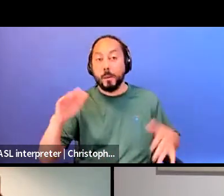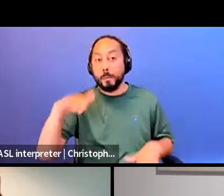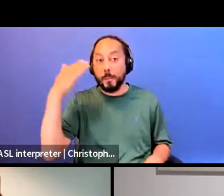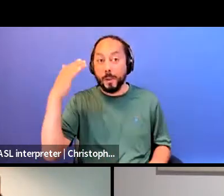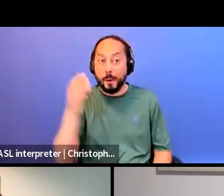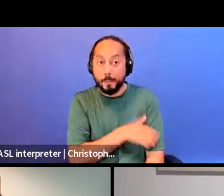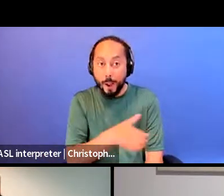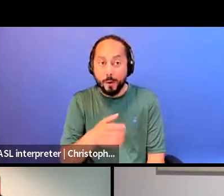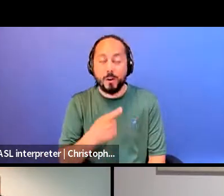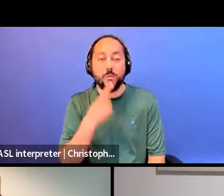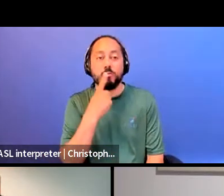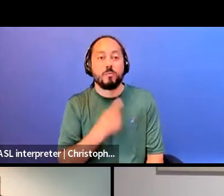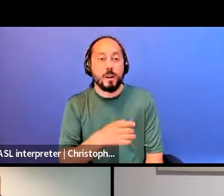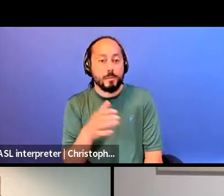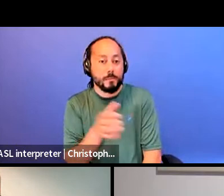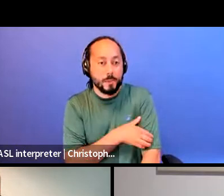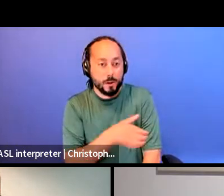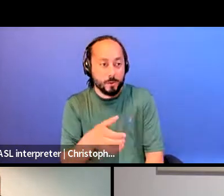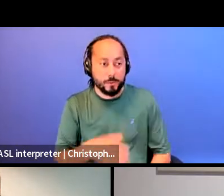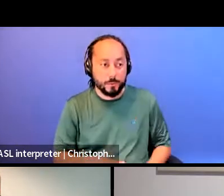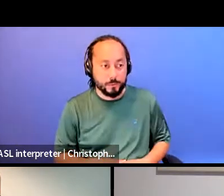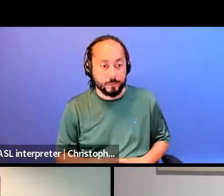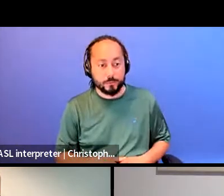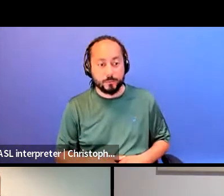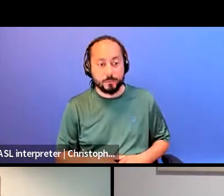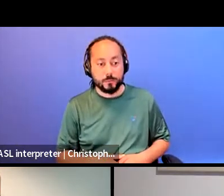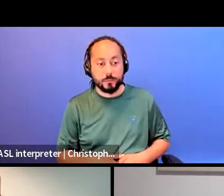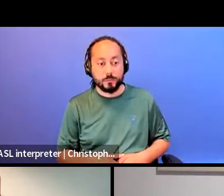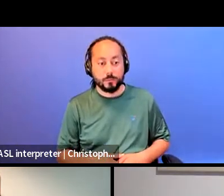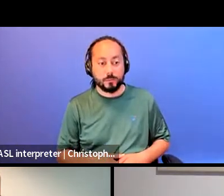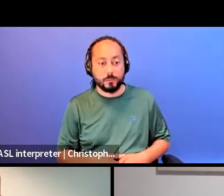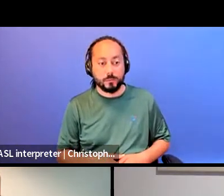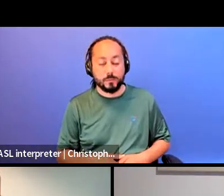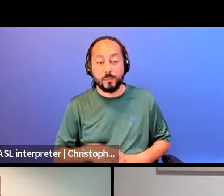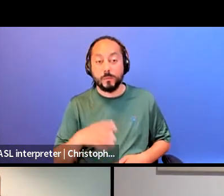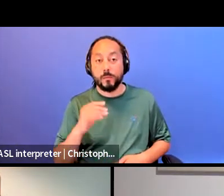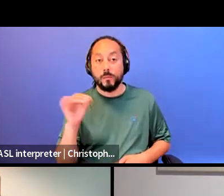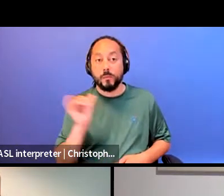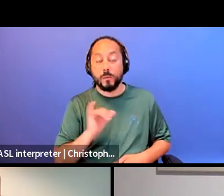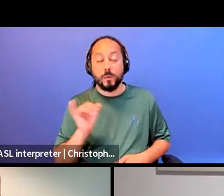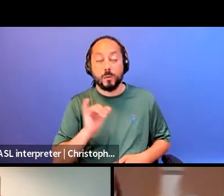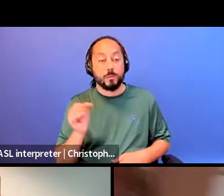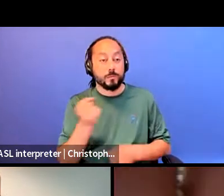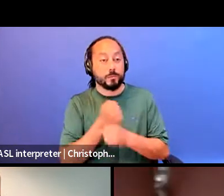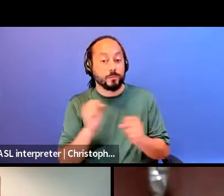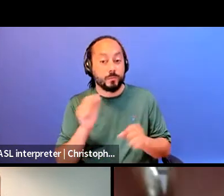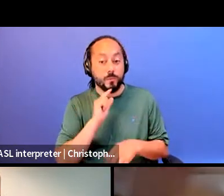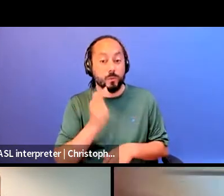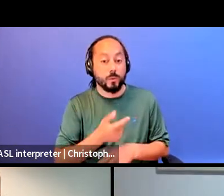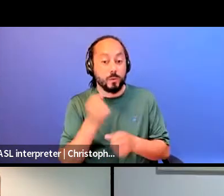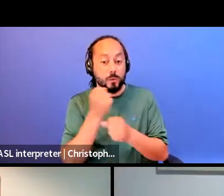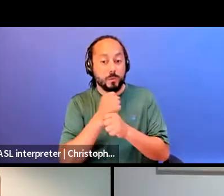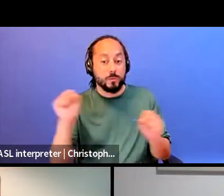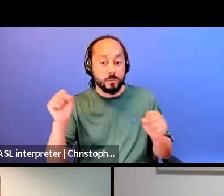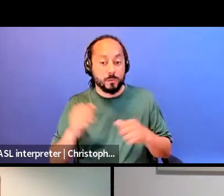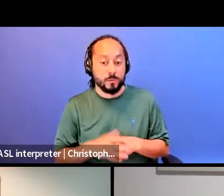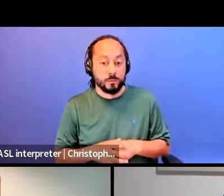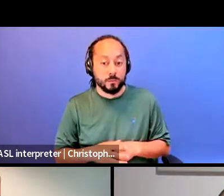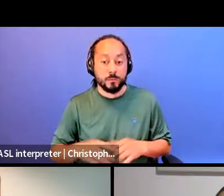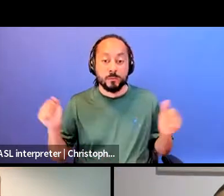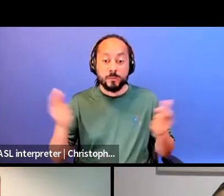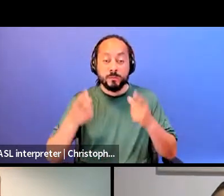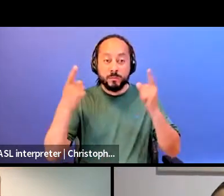of red power, right? And also, you know, liberation, queer liberation, all happening